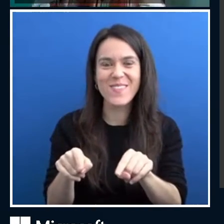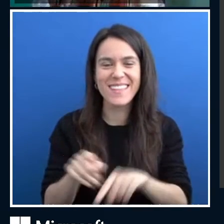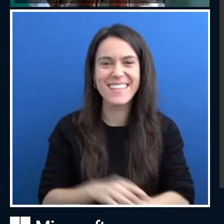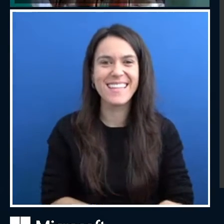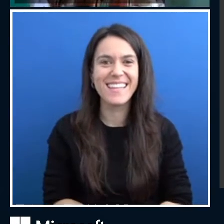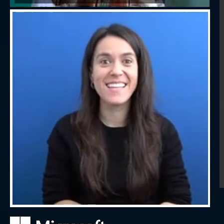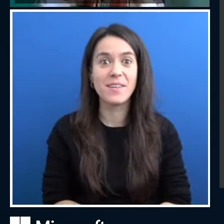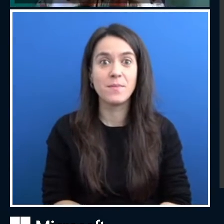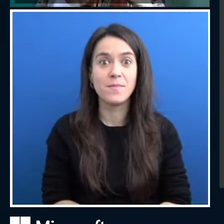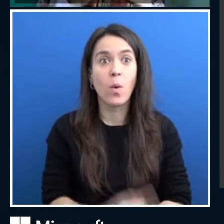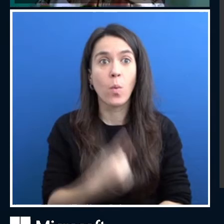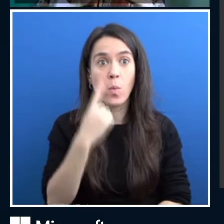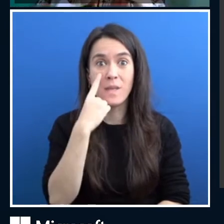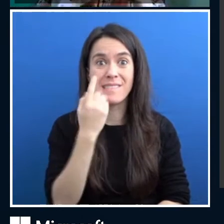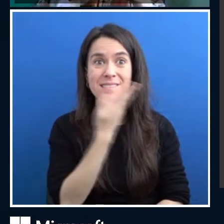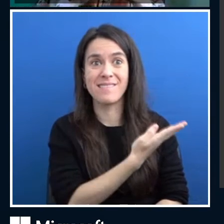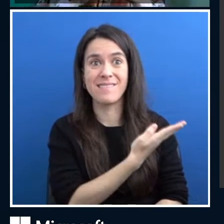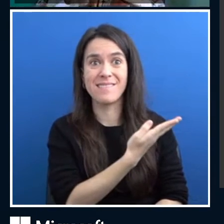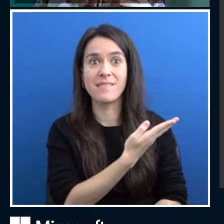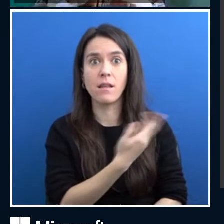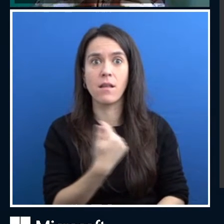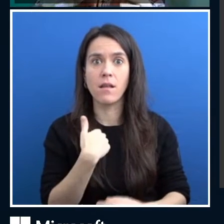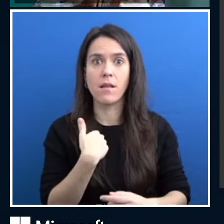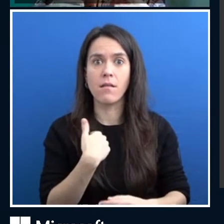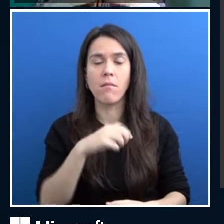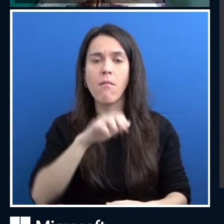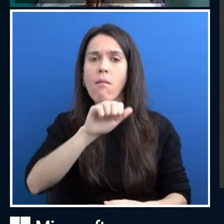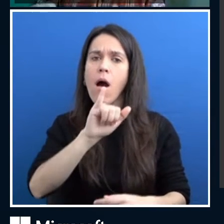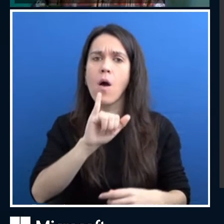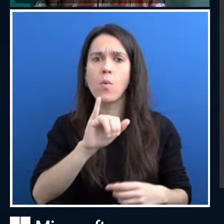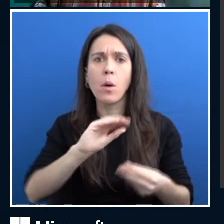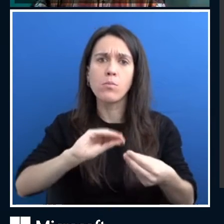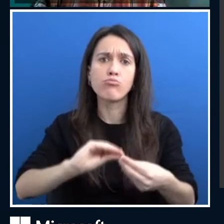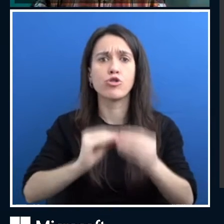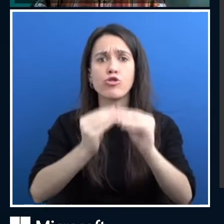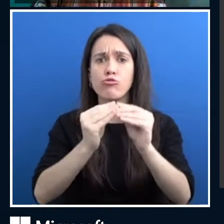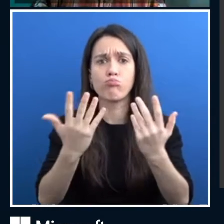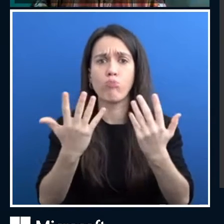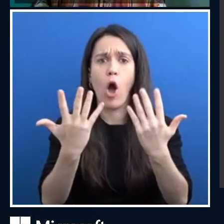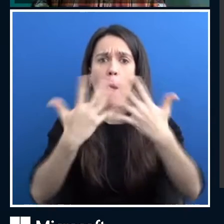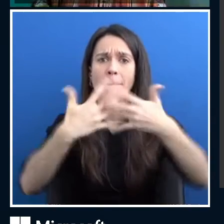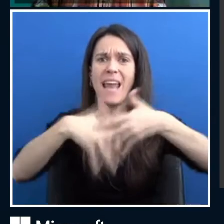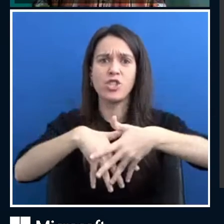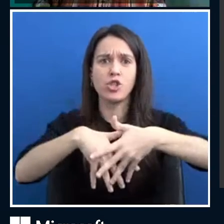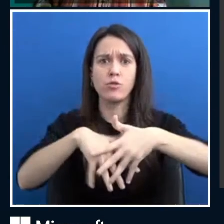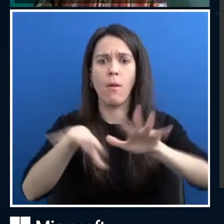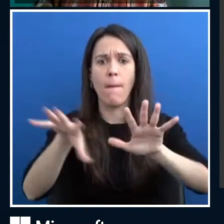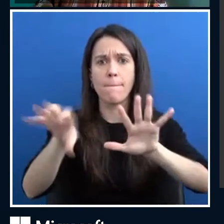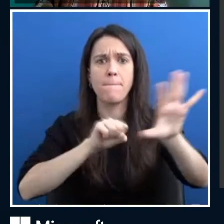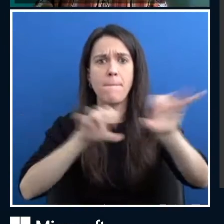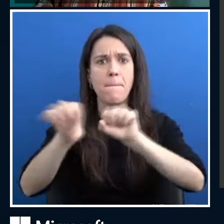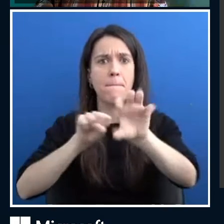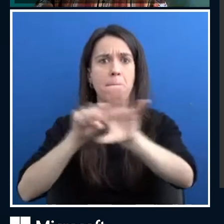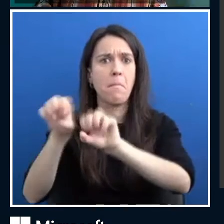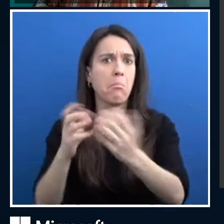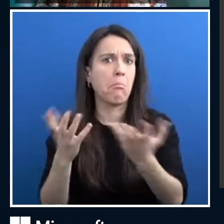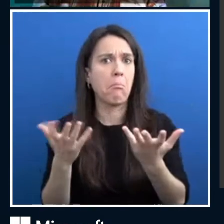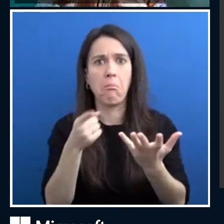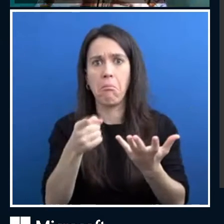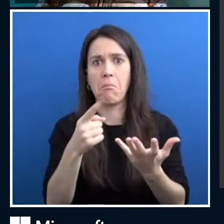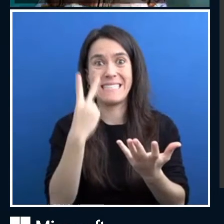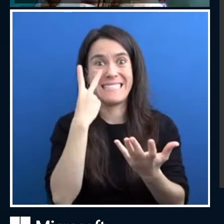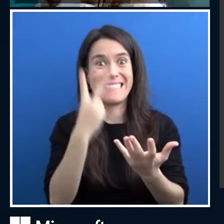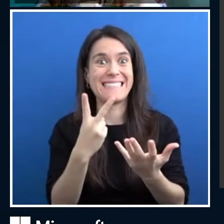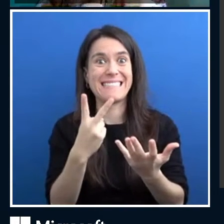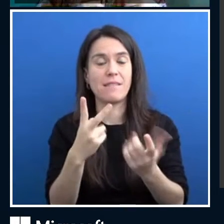ask AI to produce a random combination, and then we use it as a result. So such work can be viewed as the joint